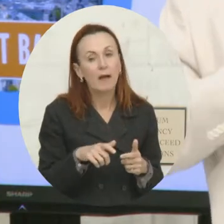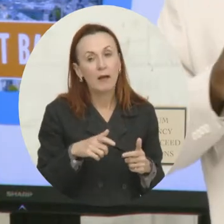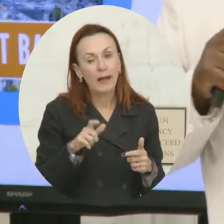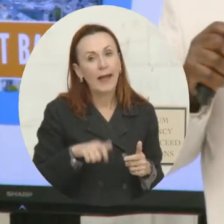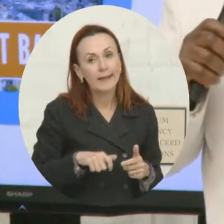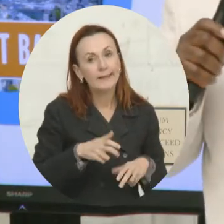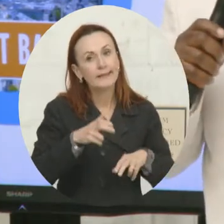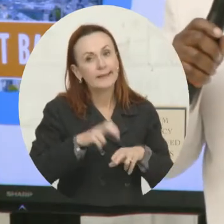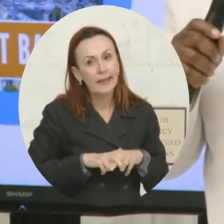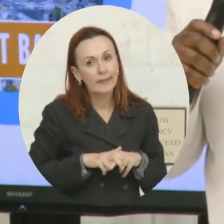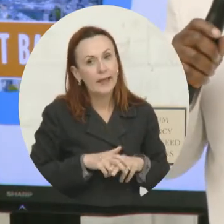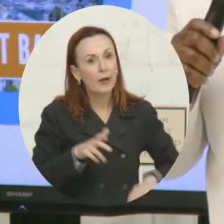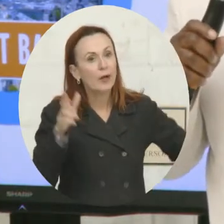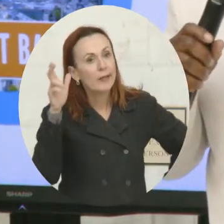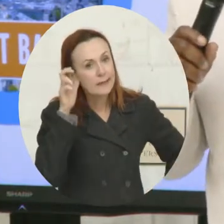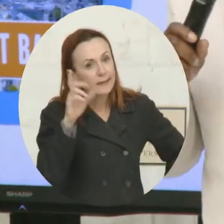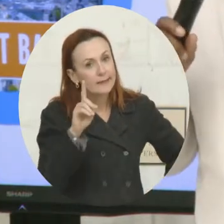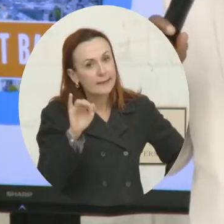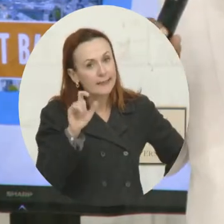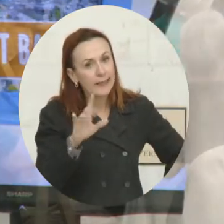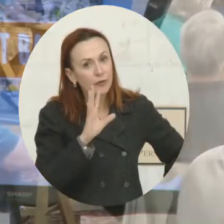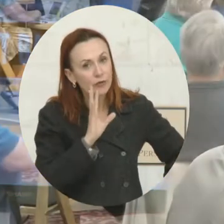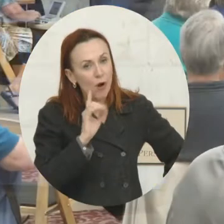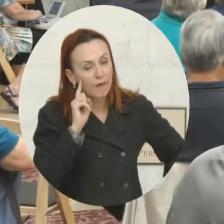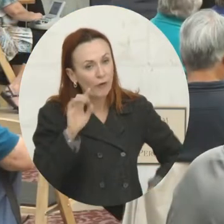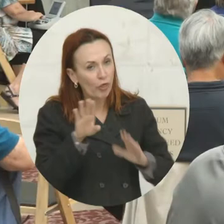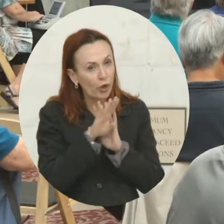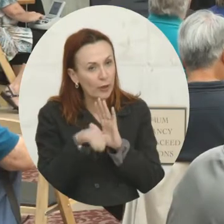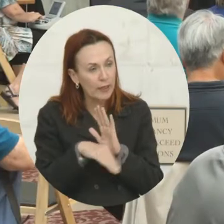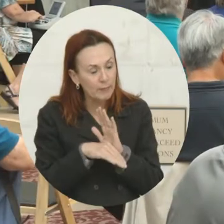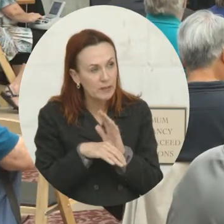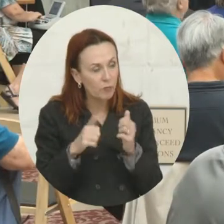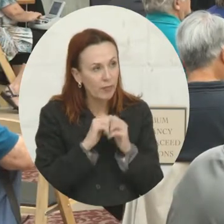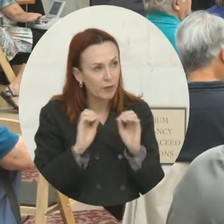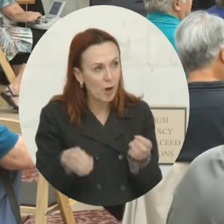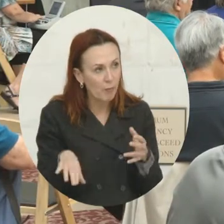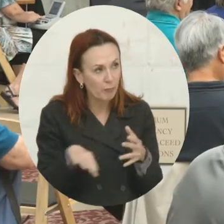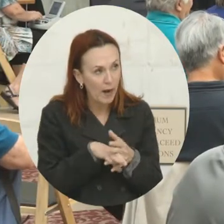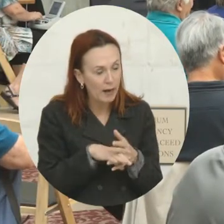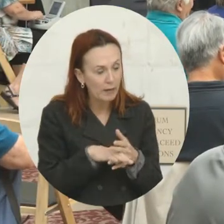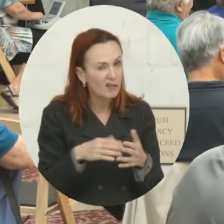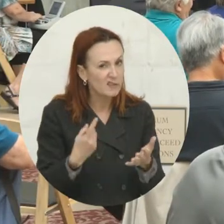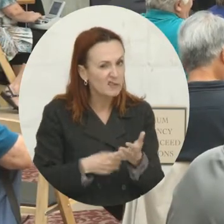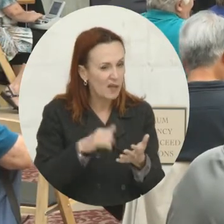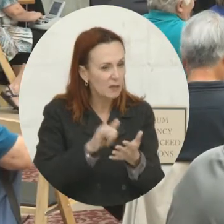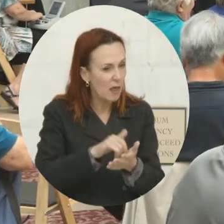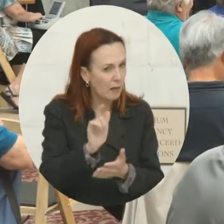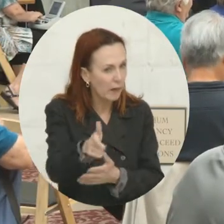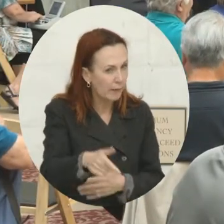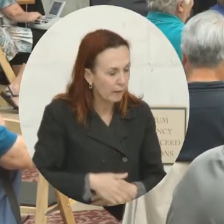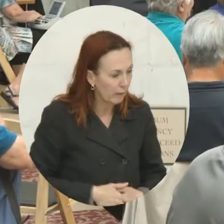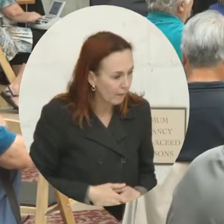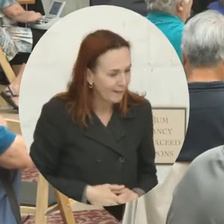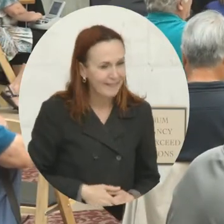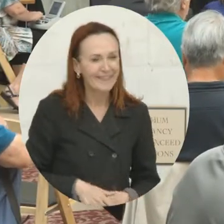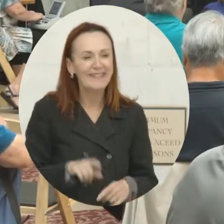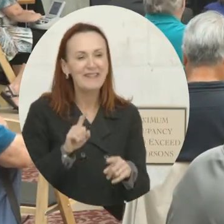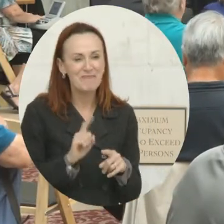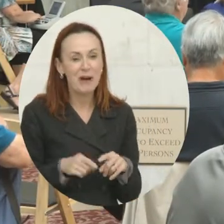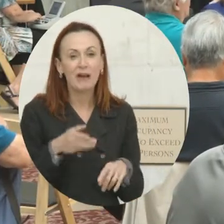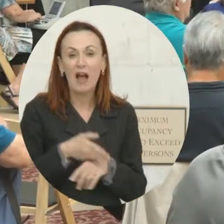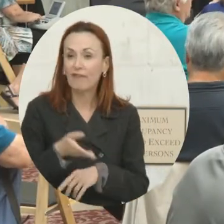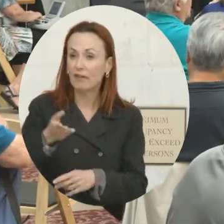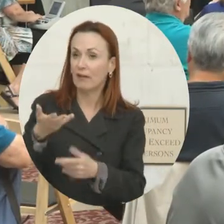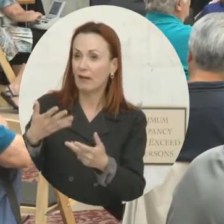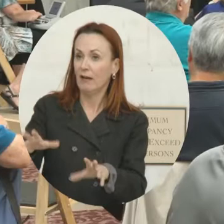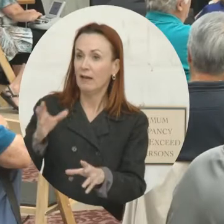minutes without even taking a break. But that's another story. We'll talk about that later. But once he quit